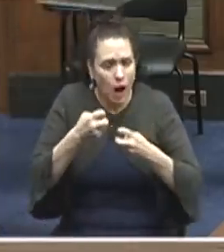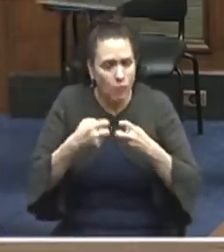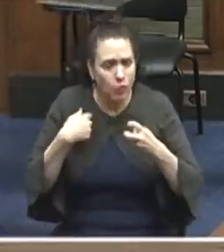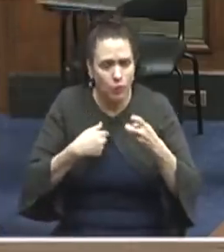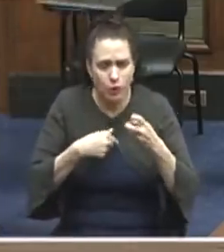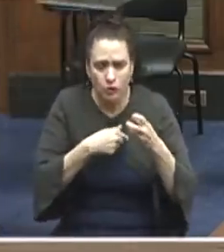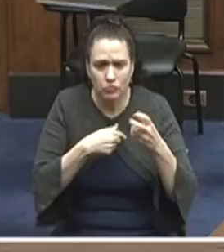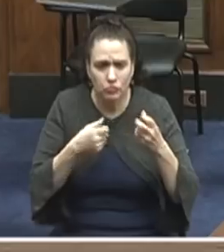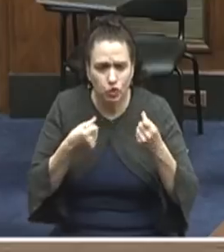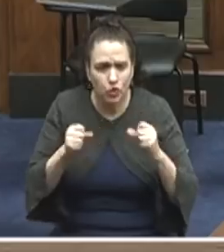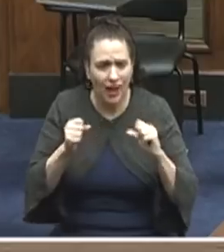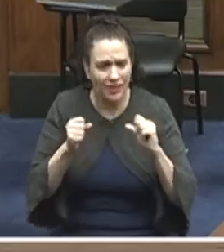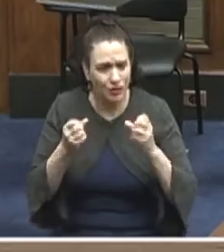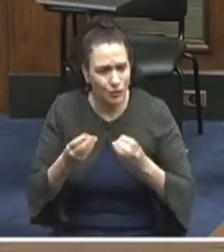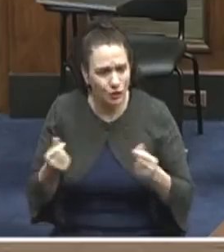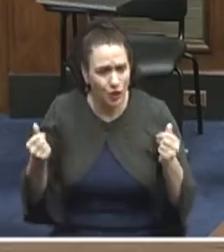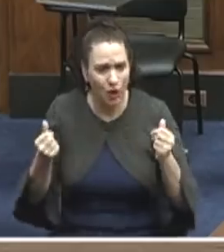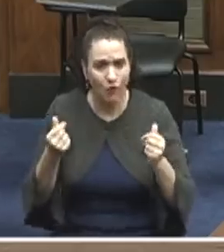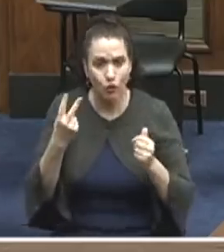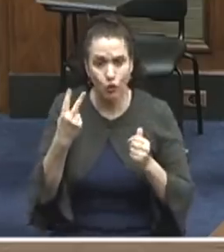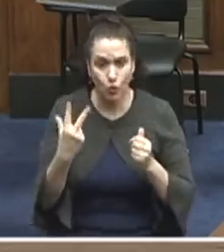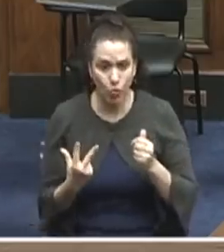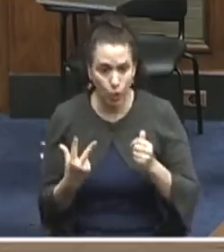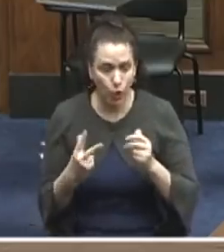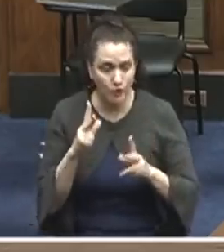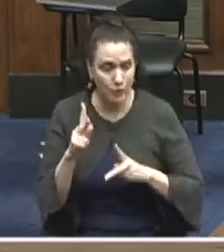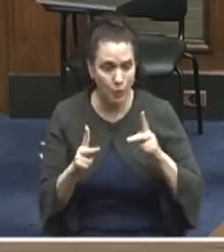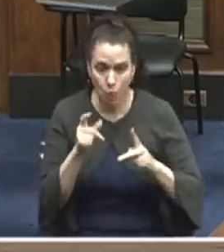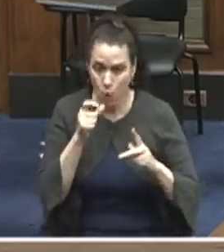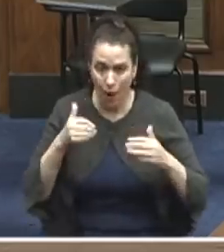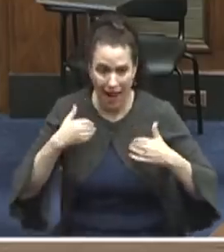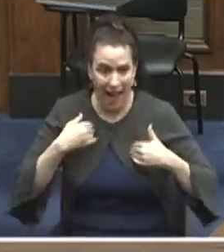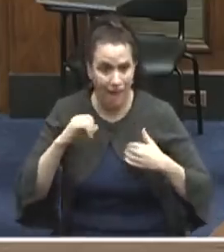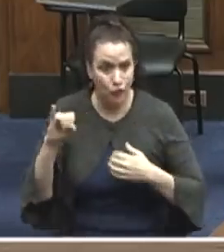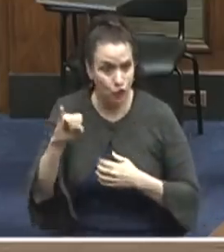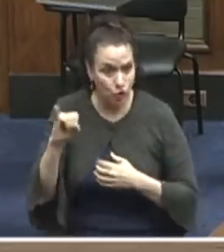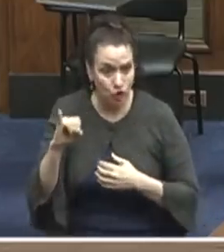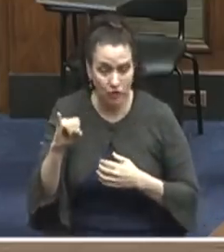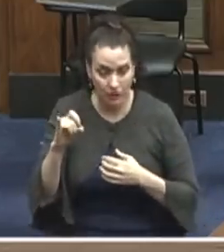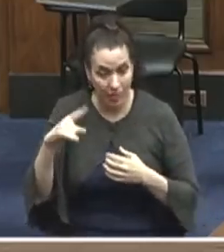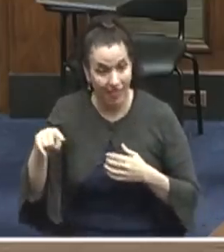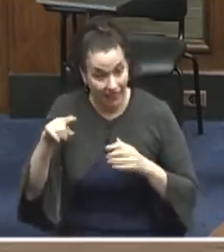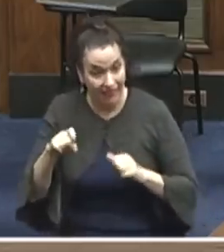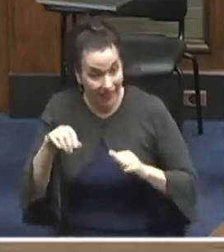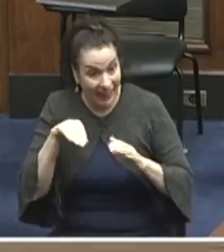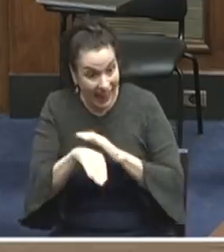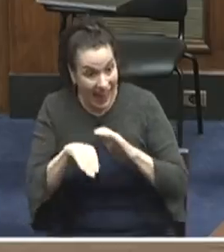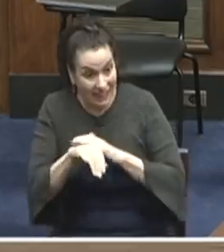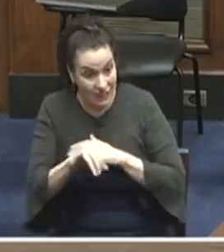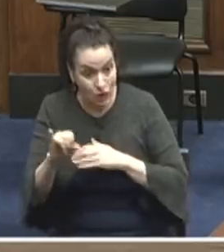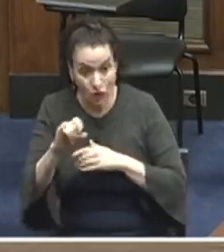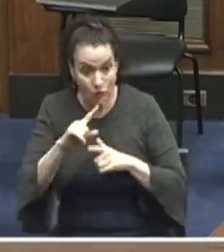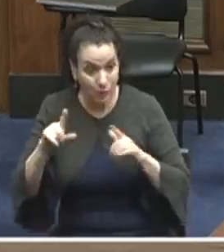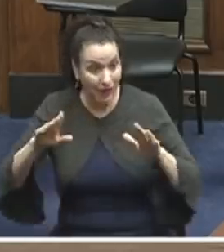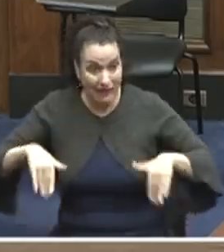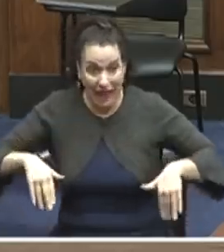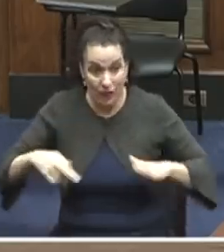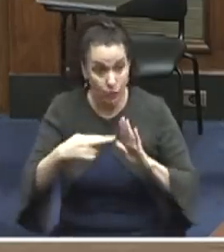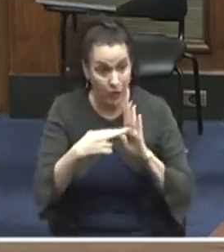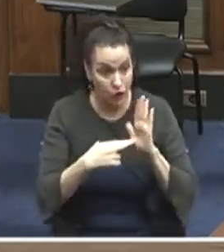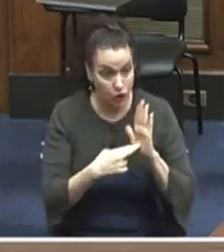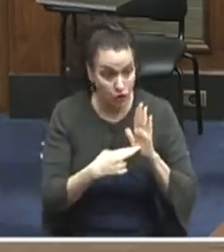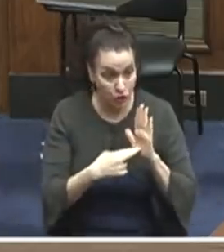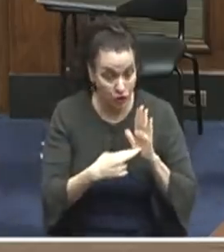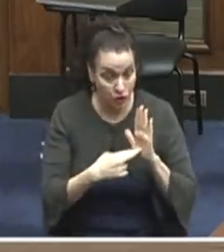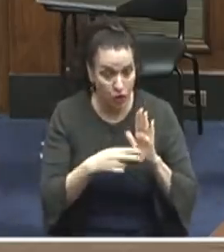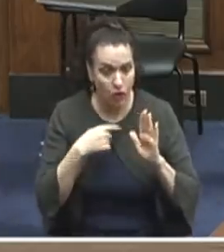uninsured today have access to coverage, they're just not enrolled. So I think we need to look at specifically